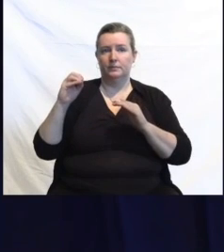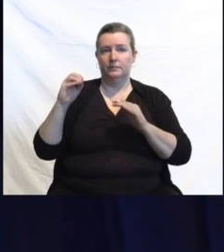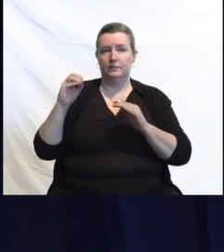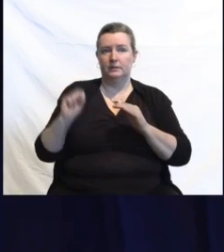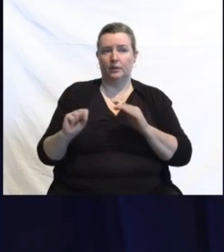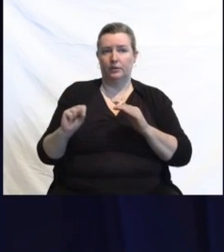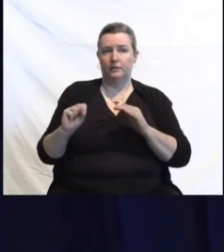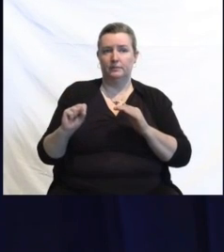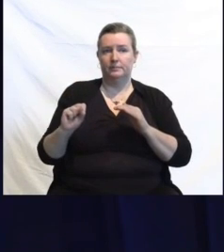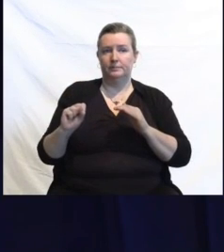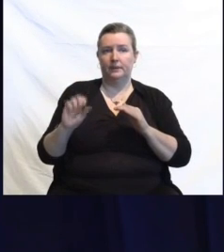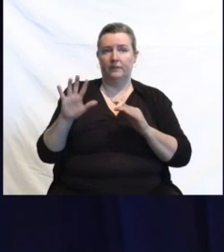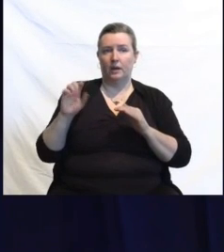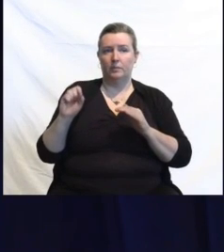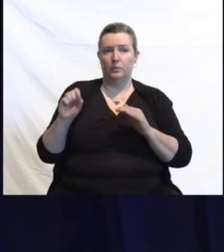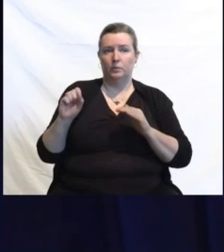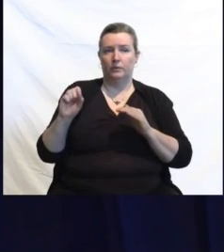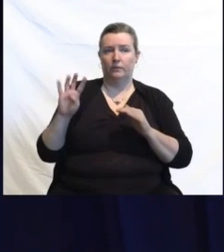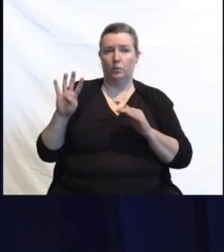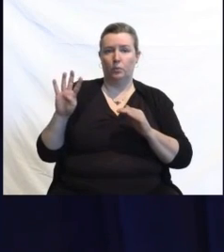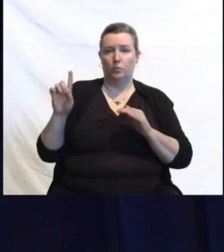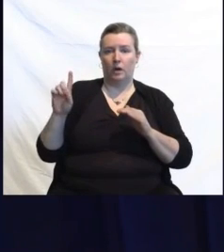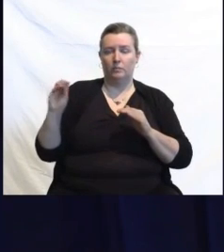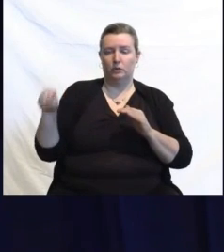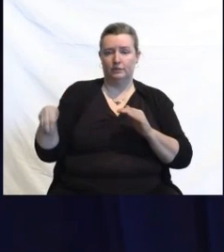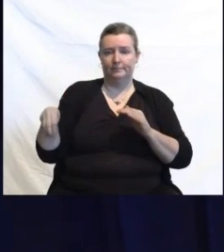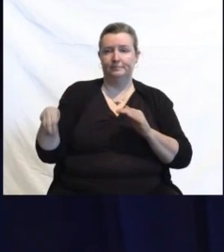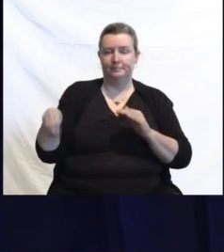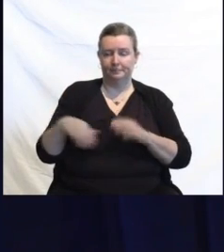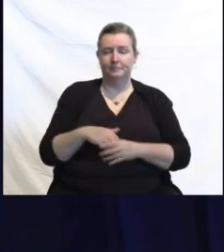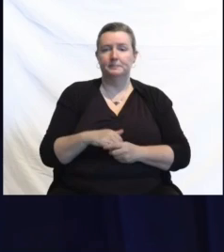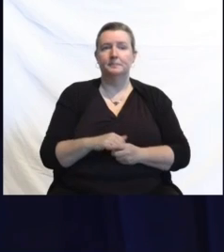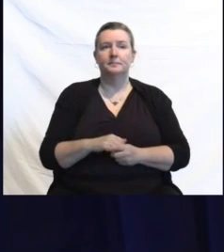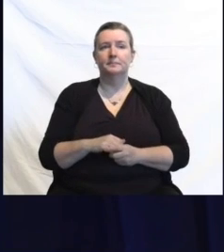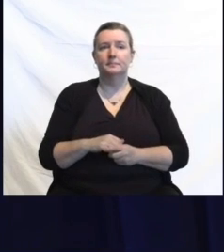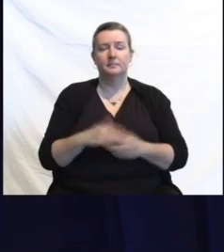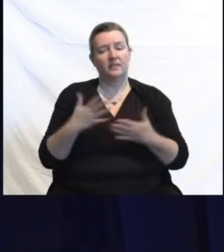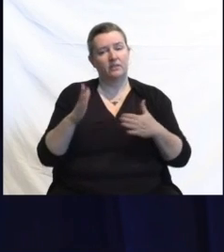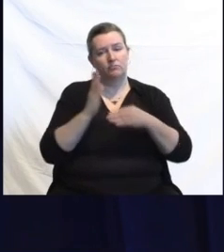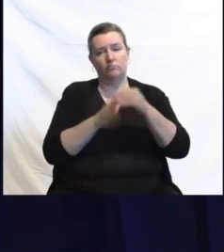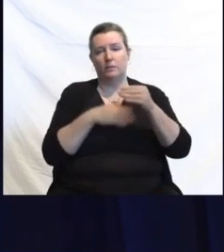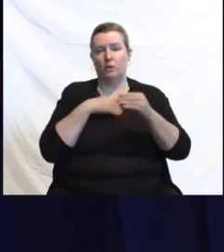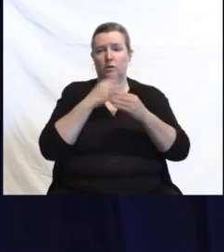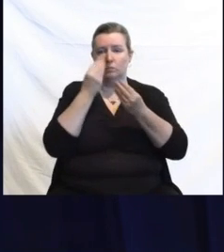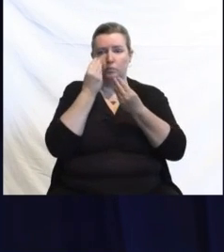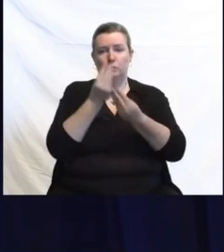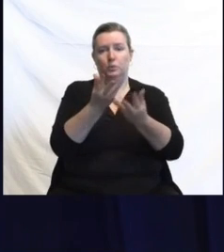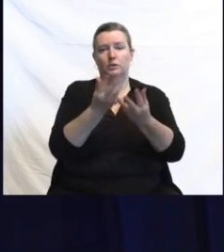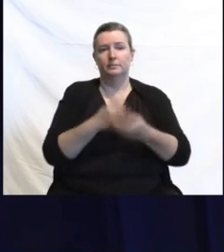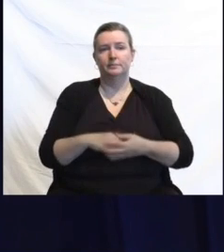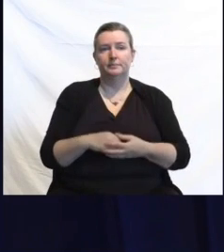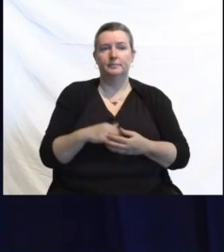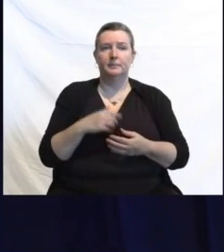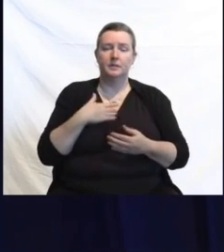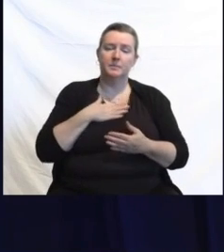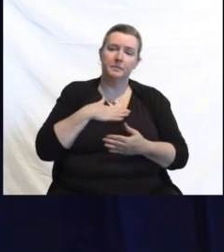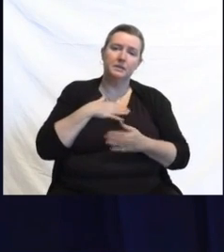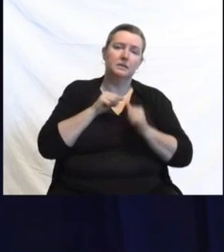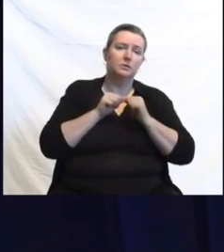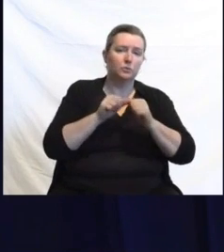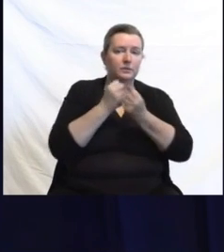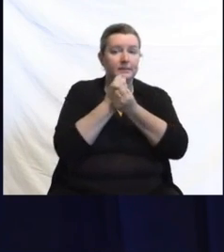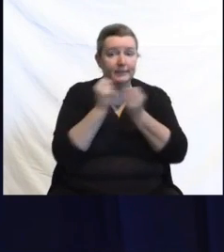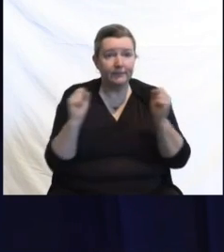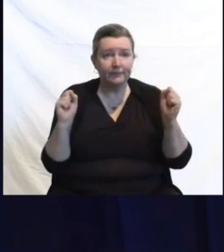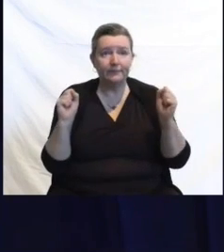state 5.41%. So that concludes my daily report. Please continue to stay safe. Let's get